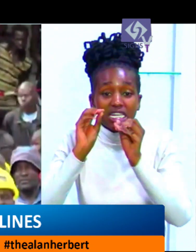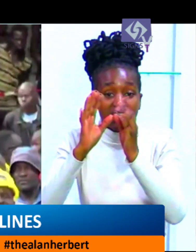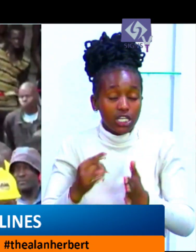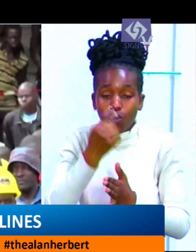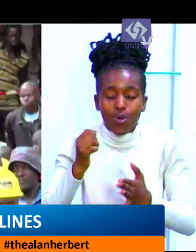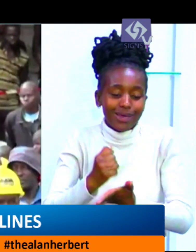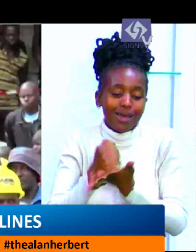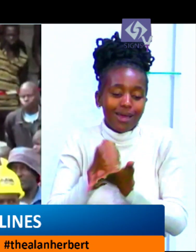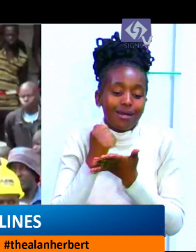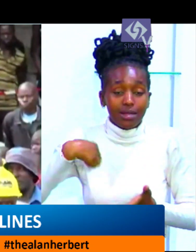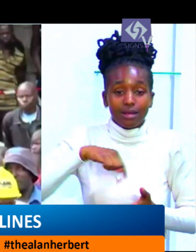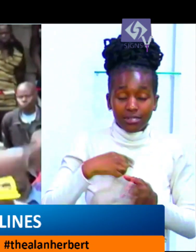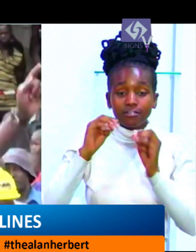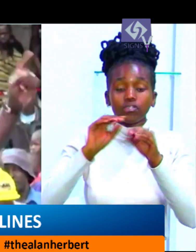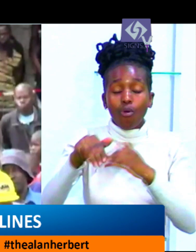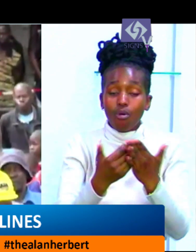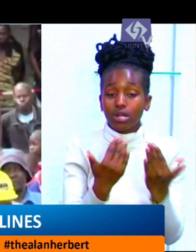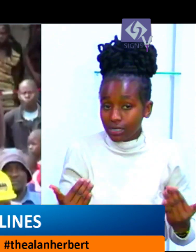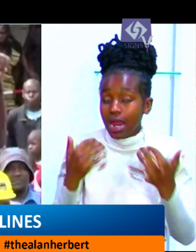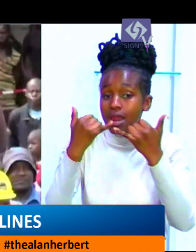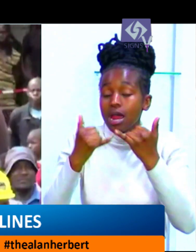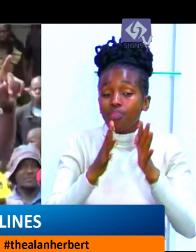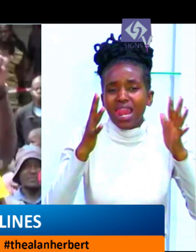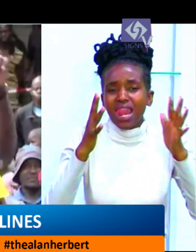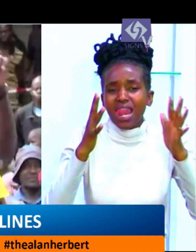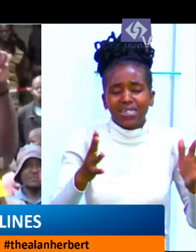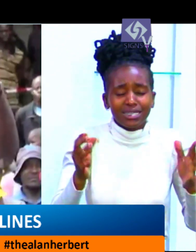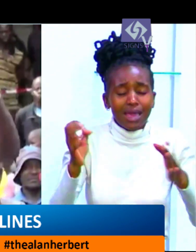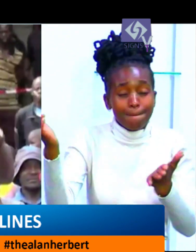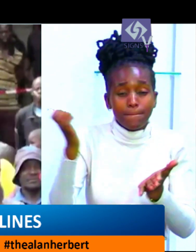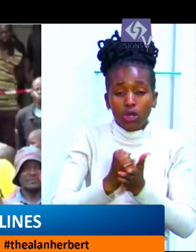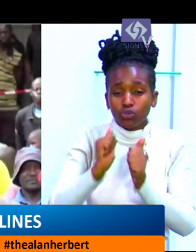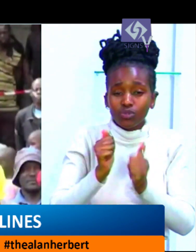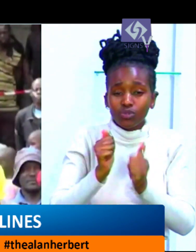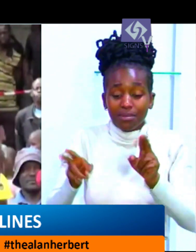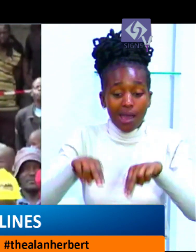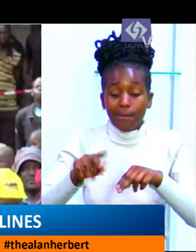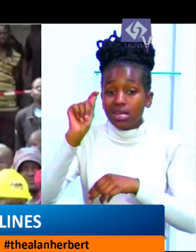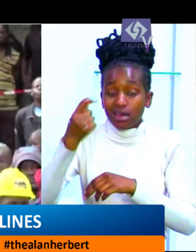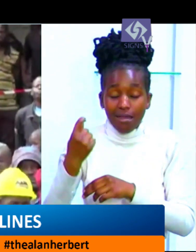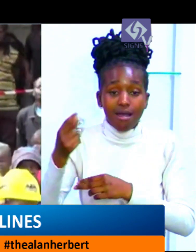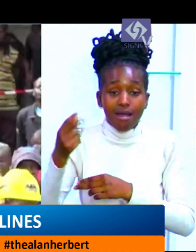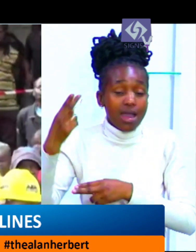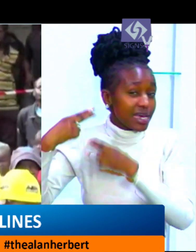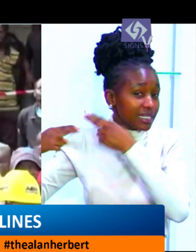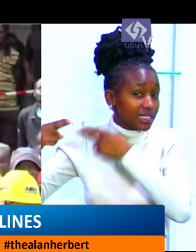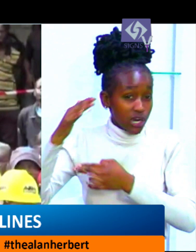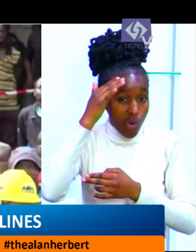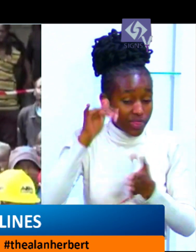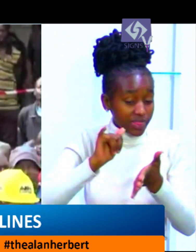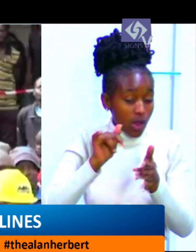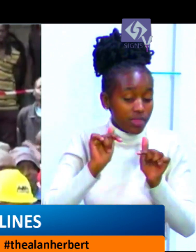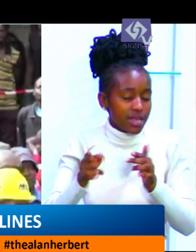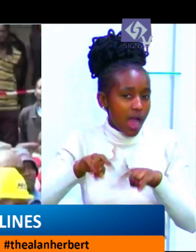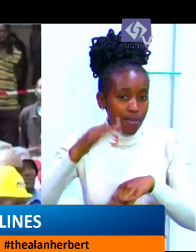curriculum. The President further stated that in line with his campaign promise to hire more teachers to ensure quality,